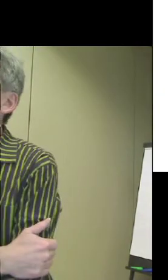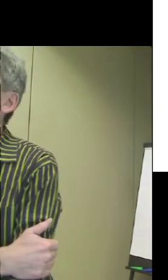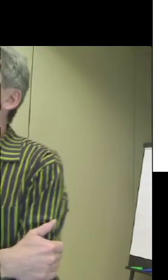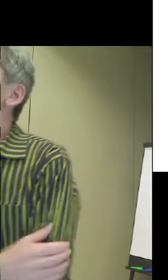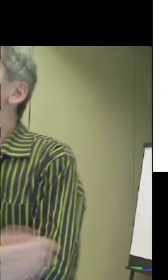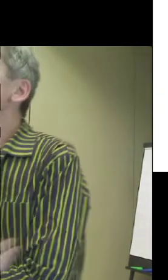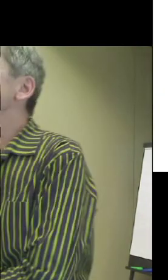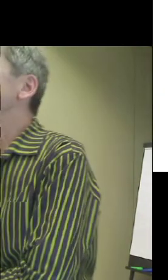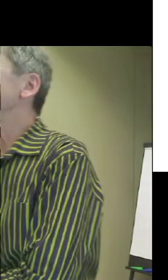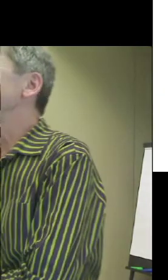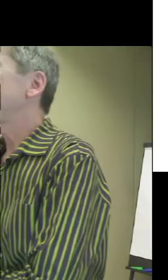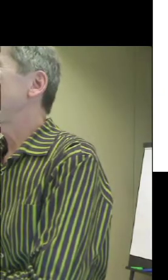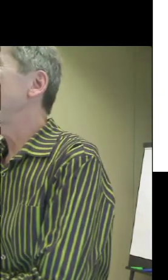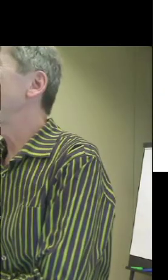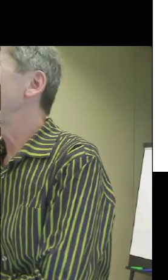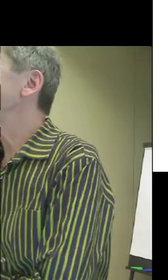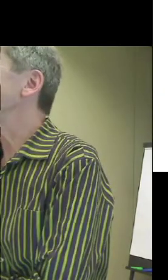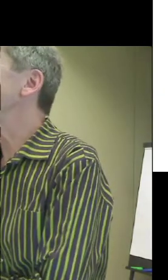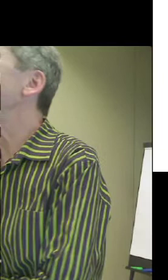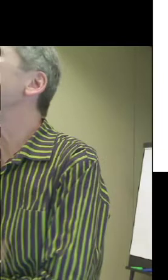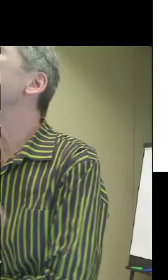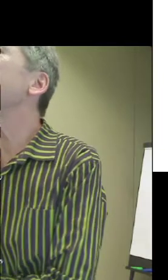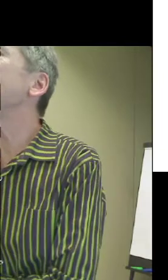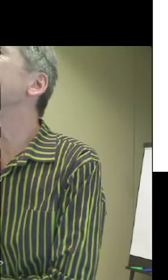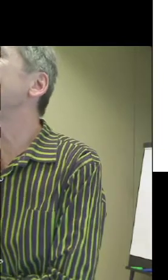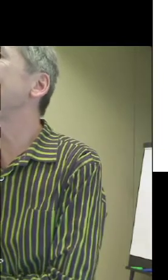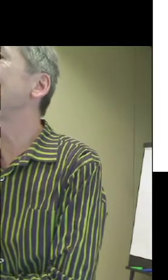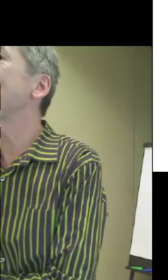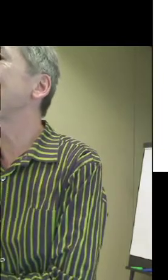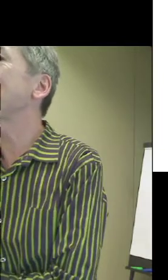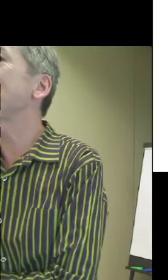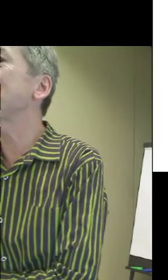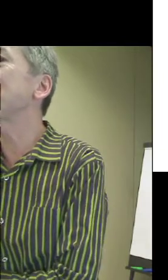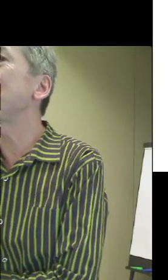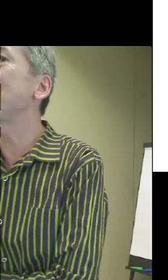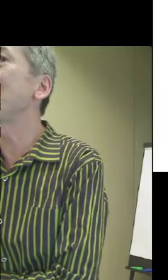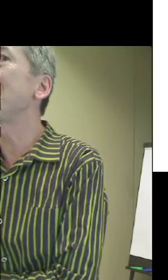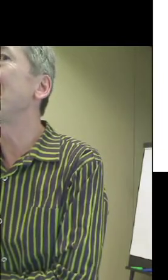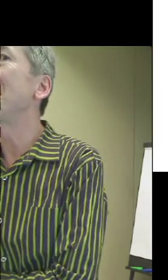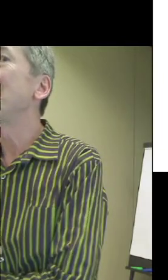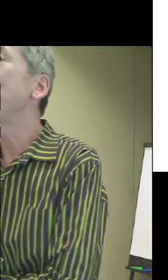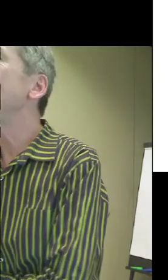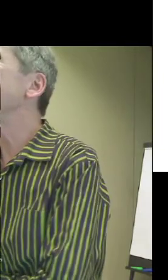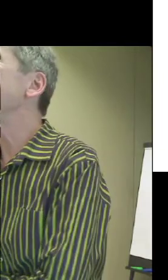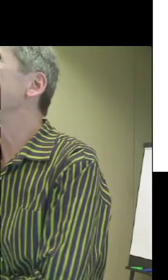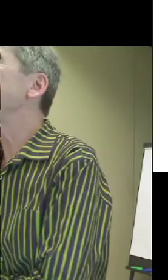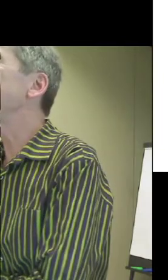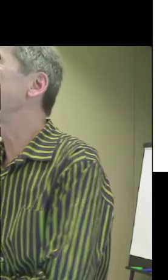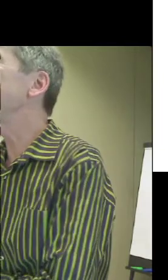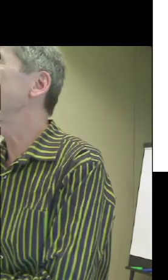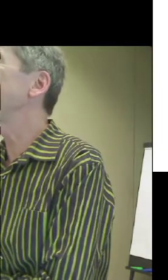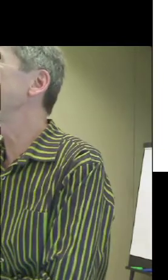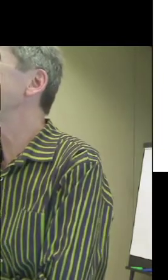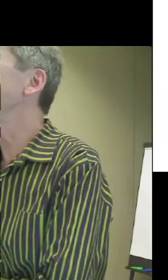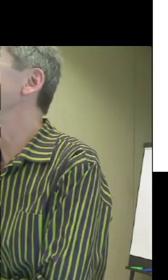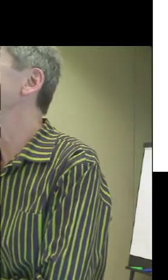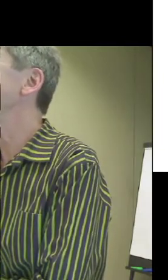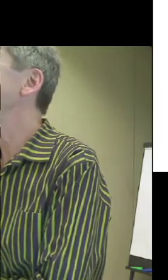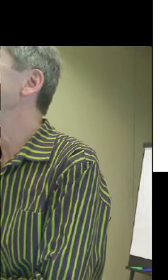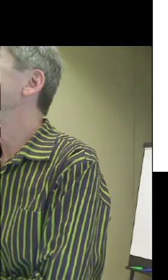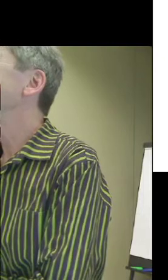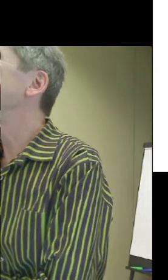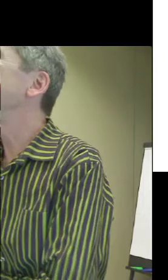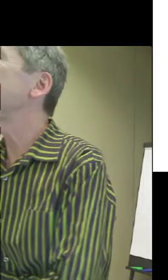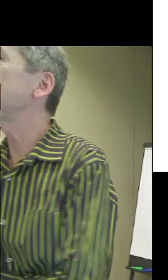I just thought we want to reflect on why we are here today and have this beautiful meeting of people from across the